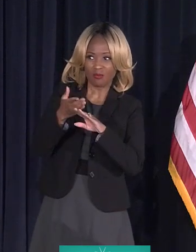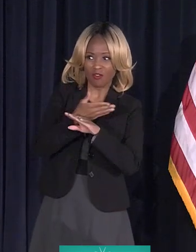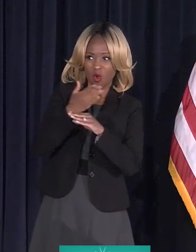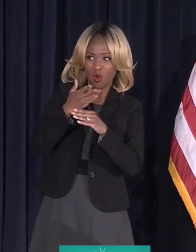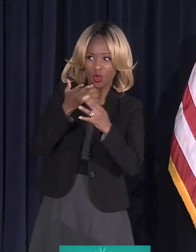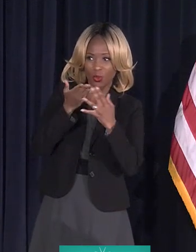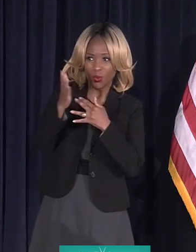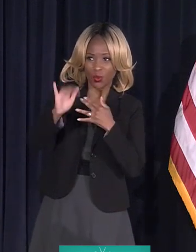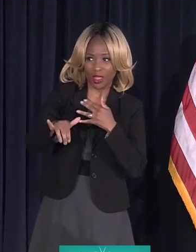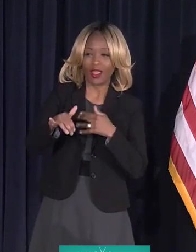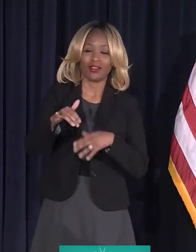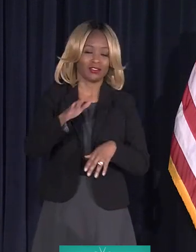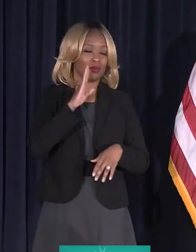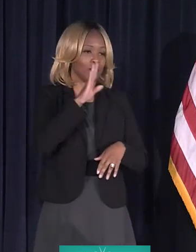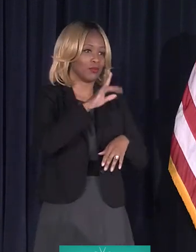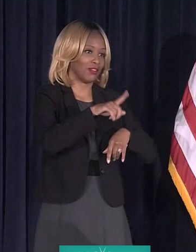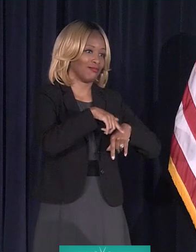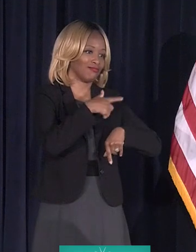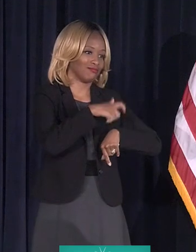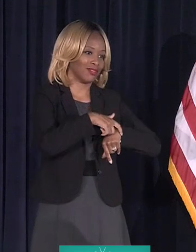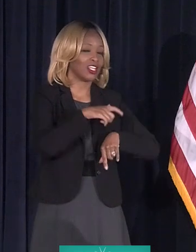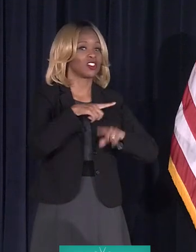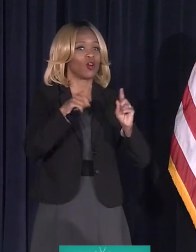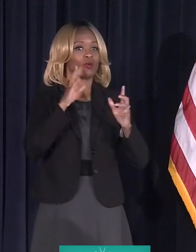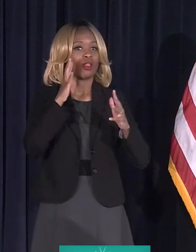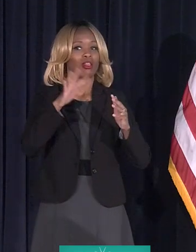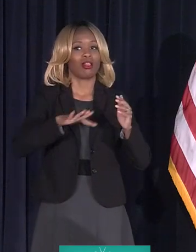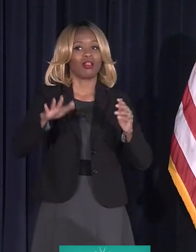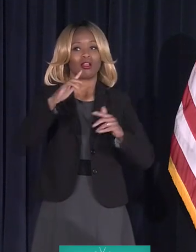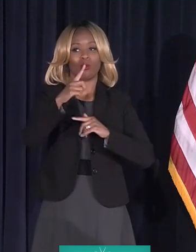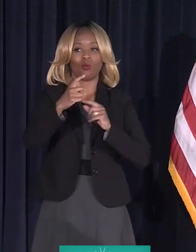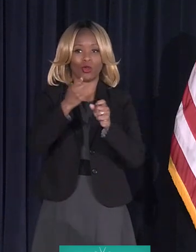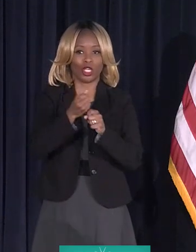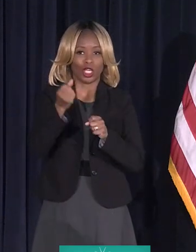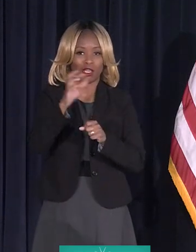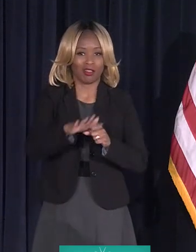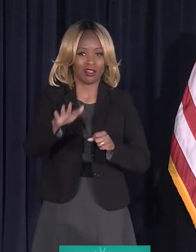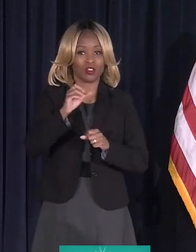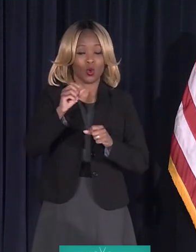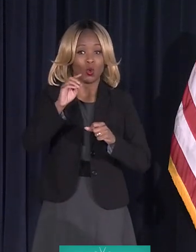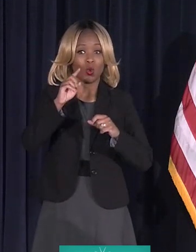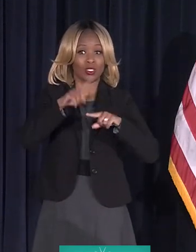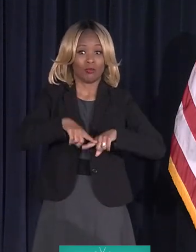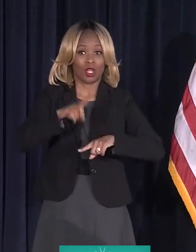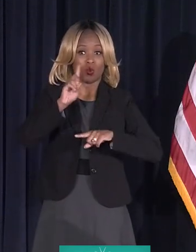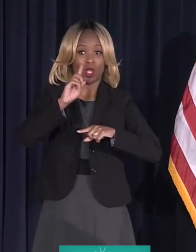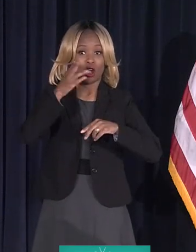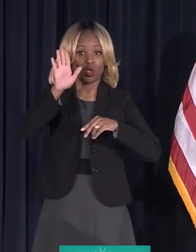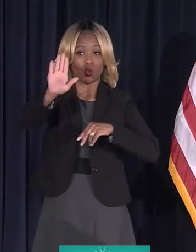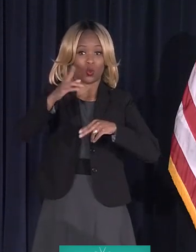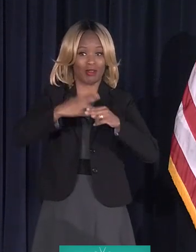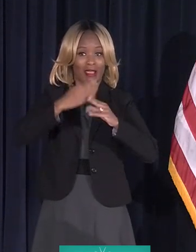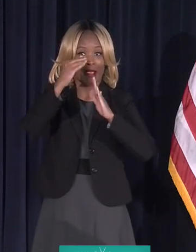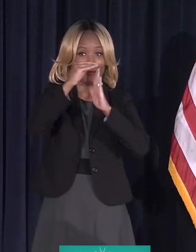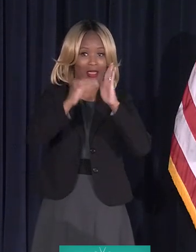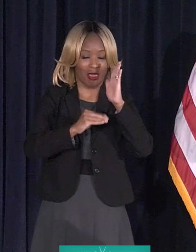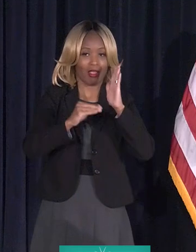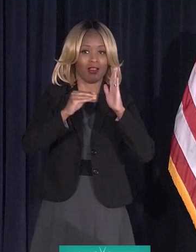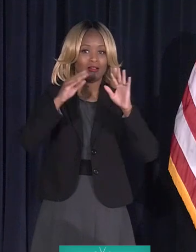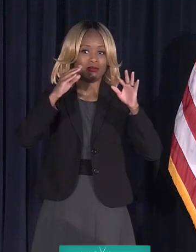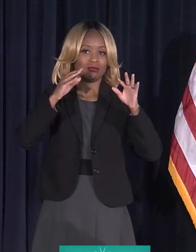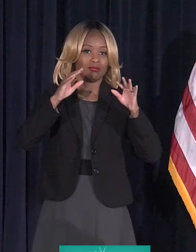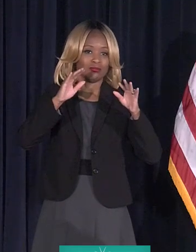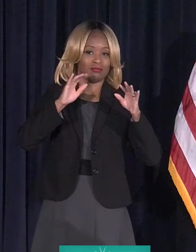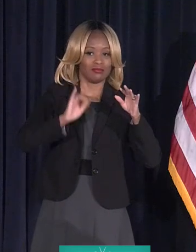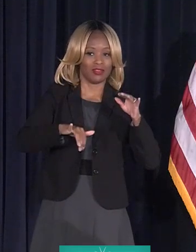Okay. So, we'll get through the wait list in the next year or so and just depending on where you fall in it, we'll determine how soon we get to you. And